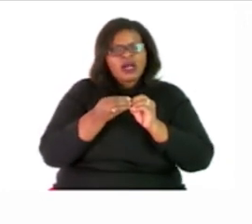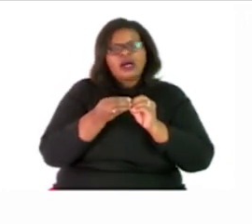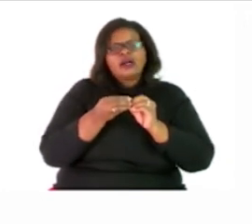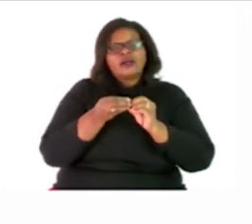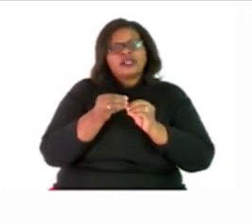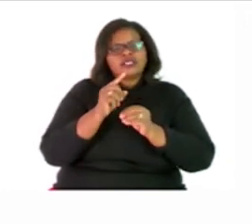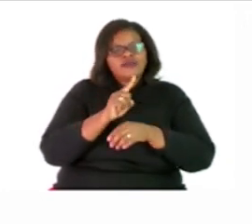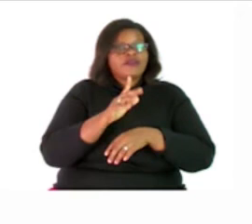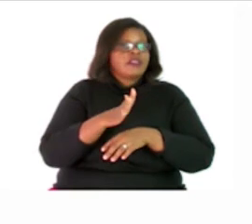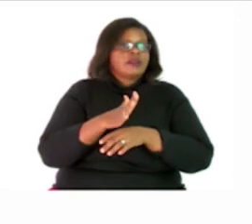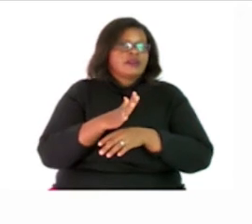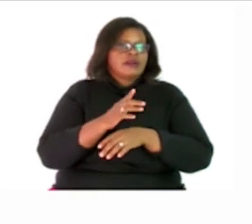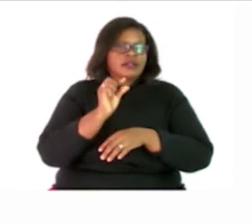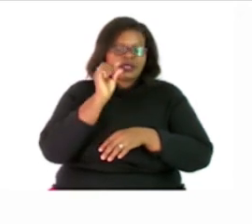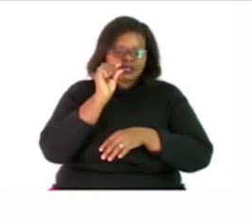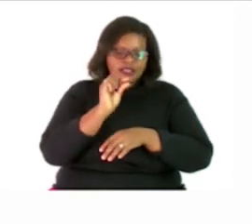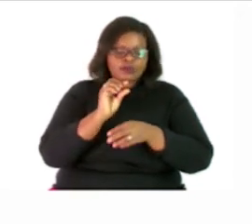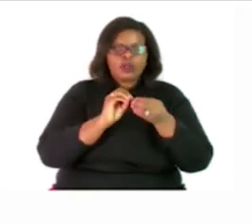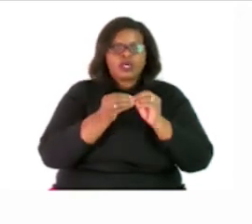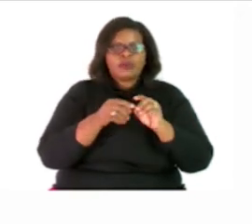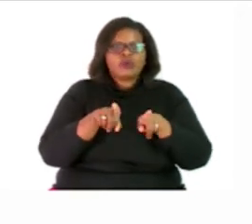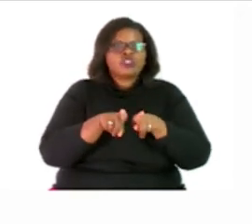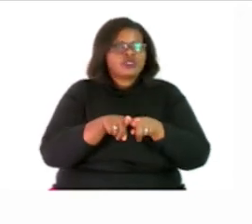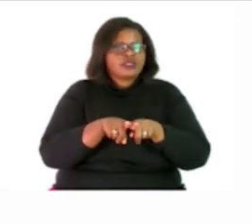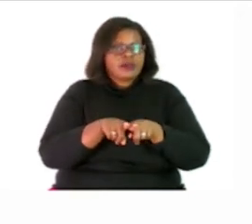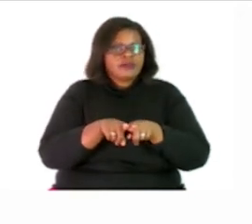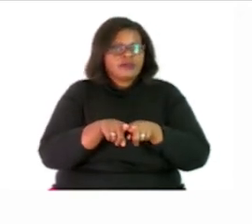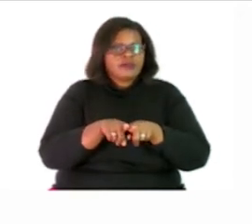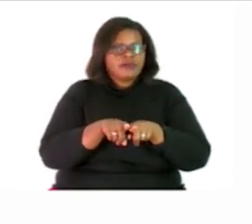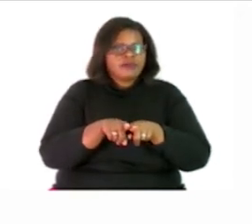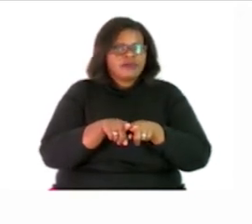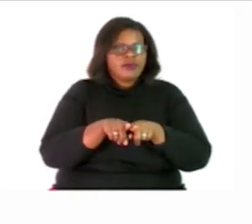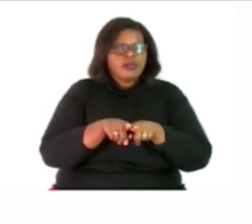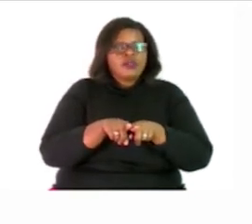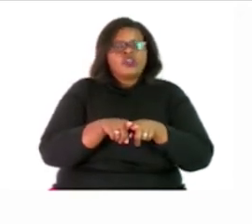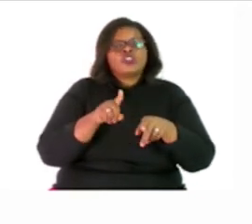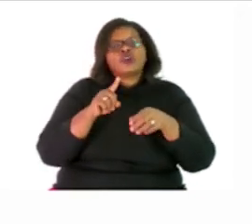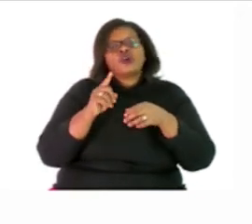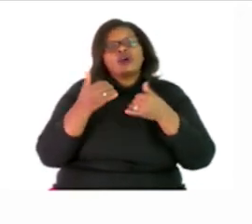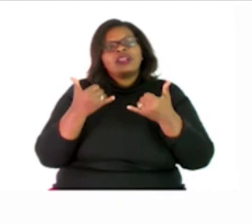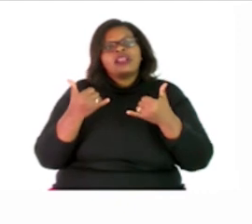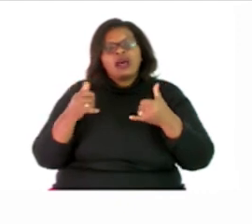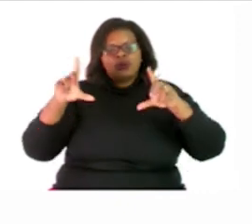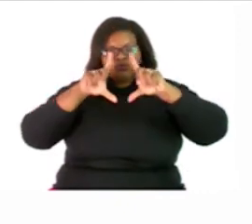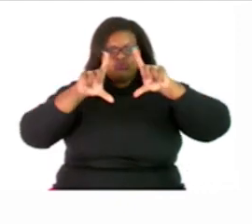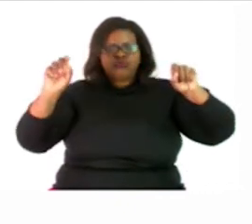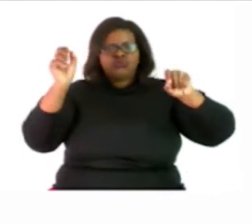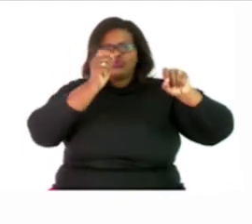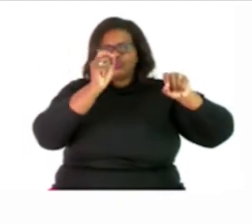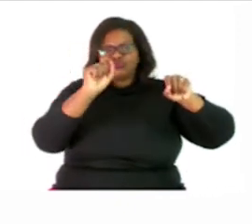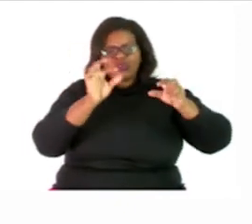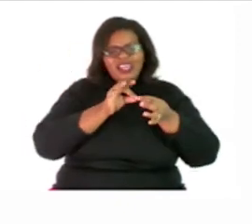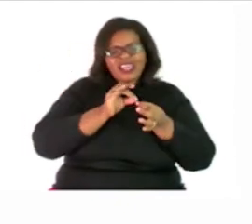15 is the lowest With that allow me to go to the chalkboard and explain this so